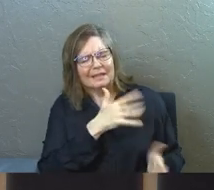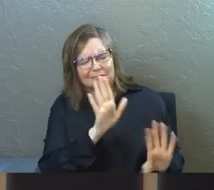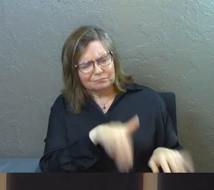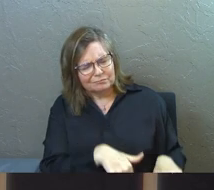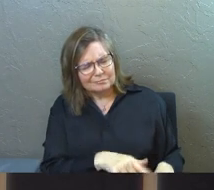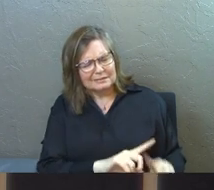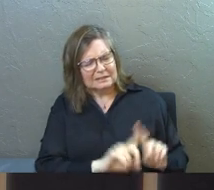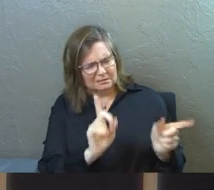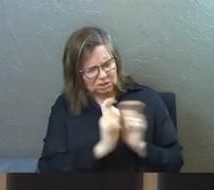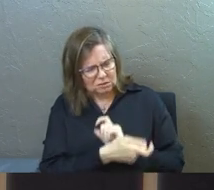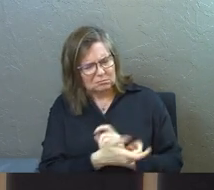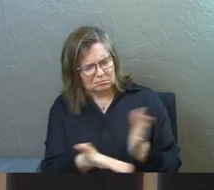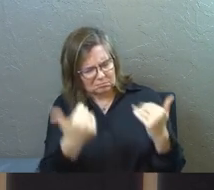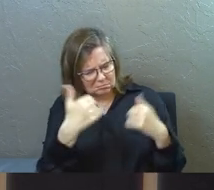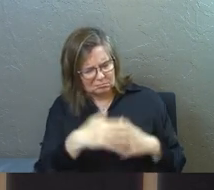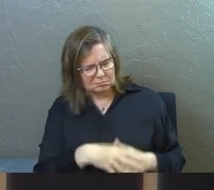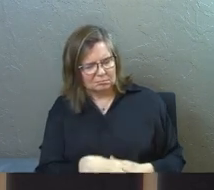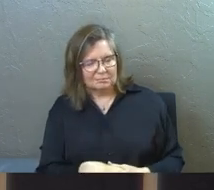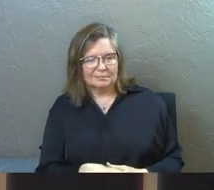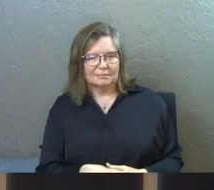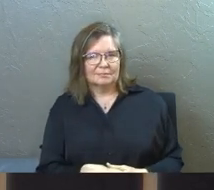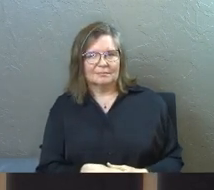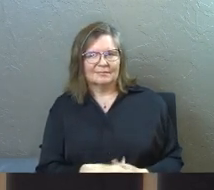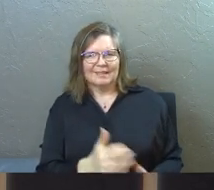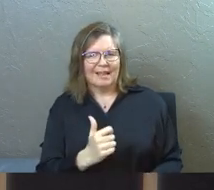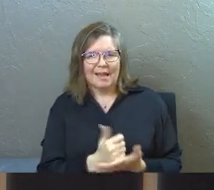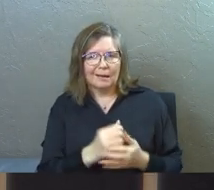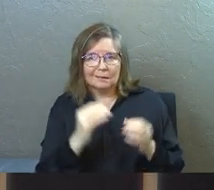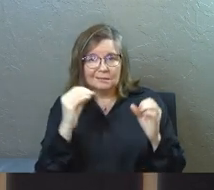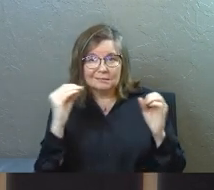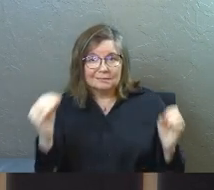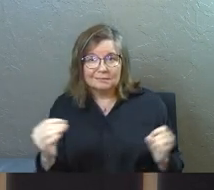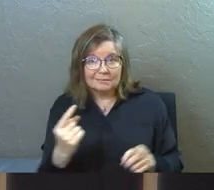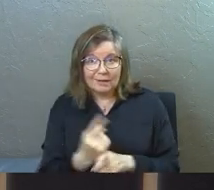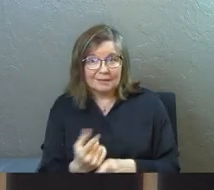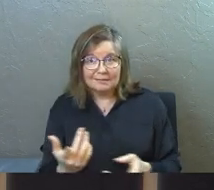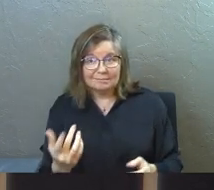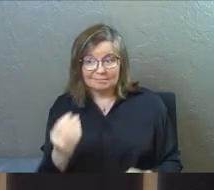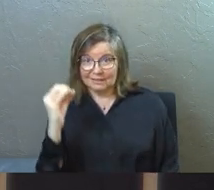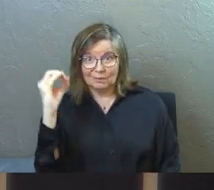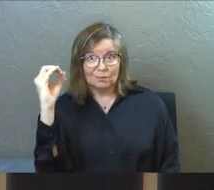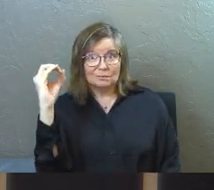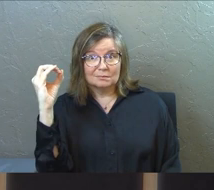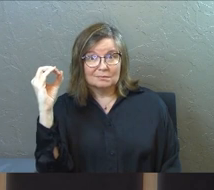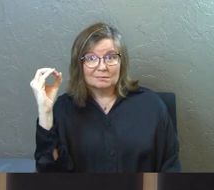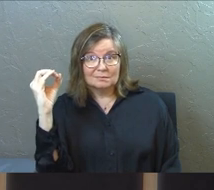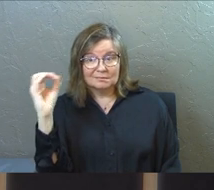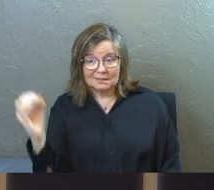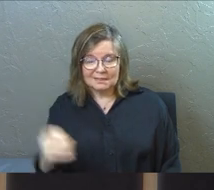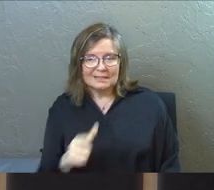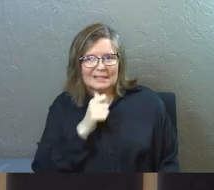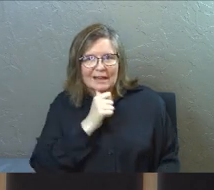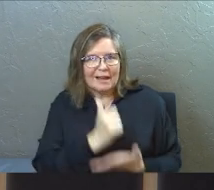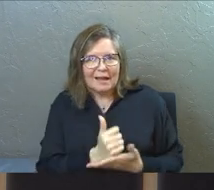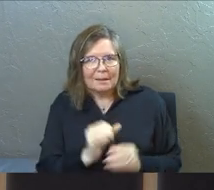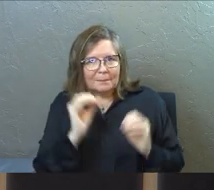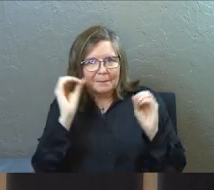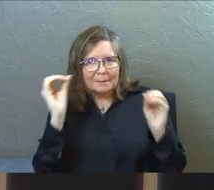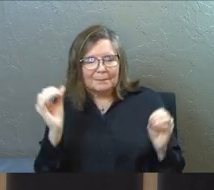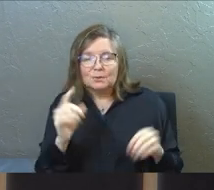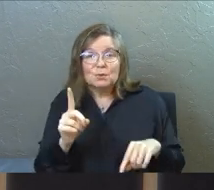feeling. Just feel a different feeling, would you? And how helpful is that? Zero percent? It just doesn't help.